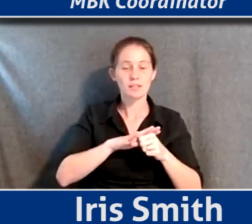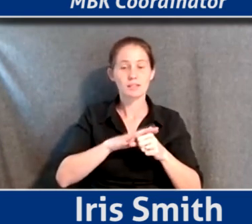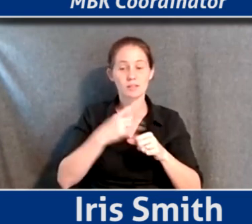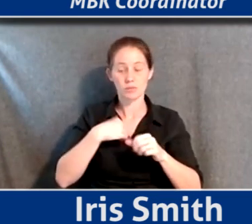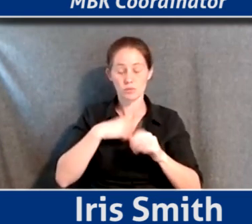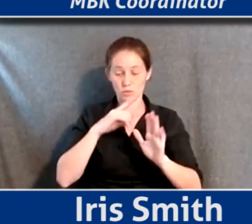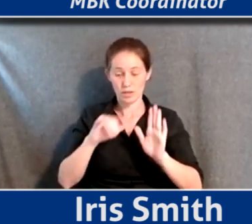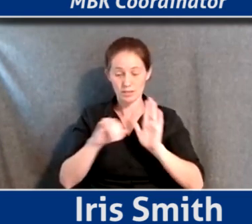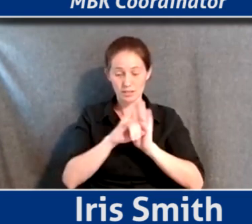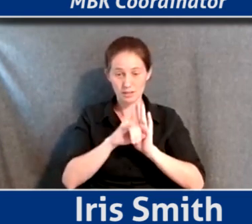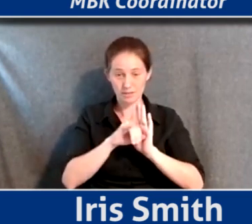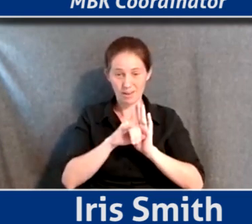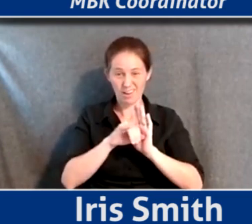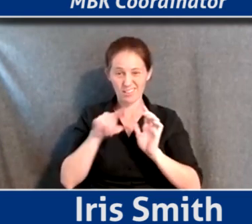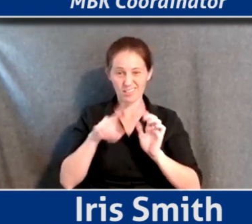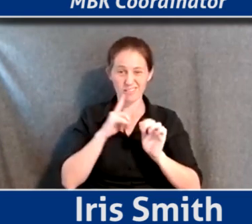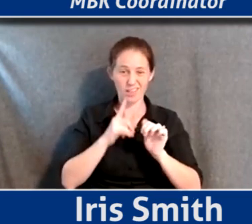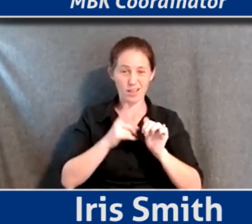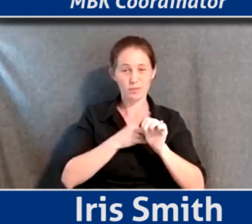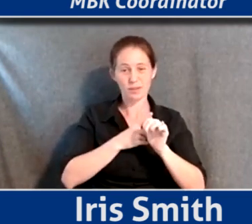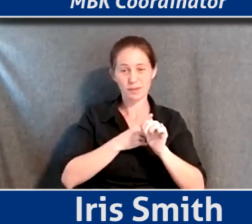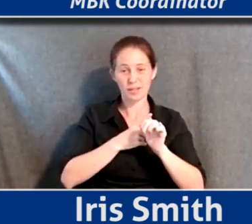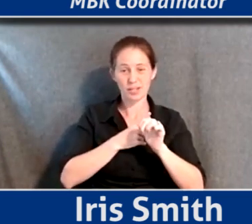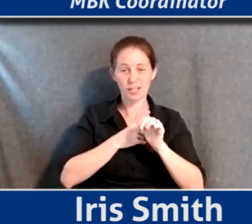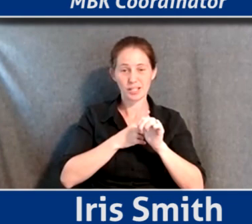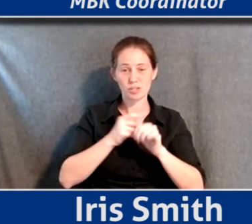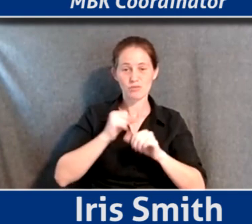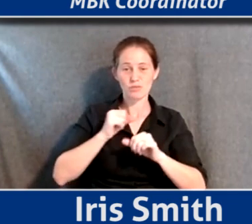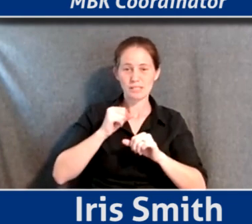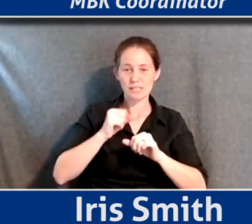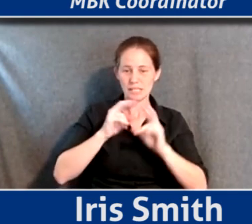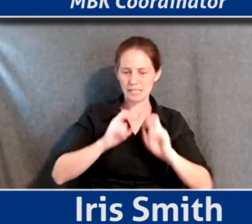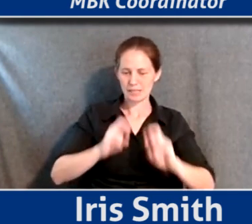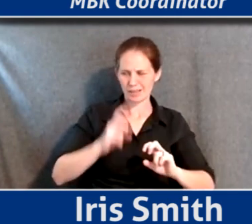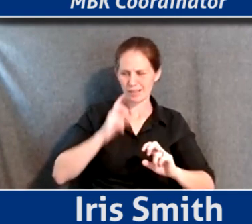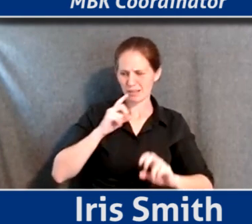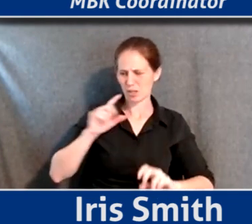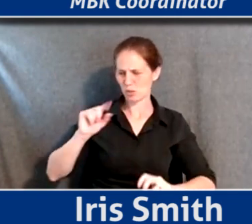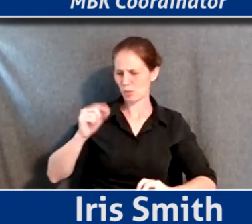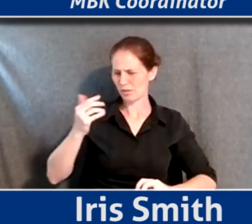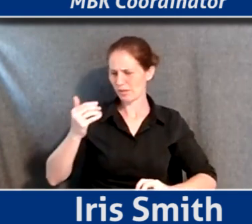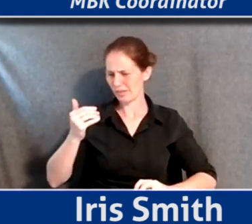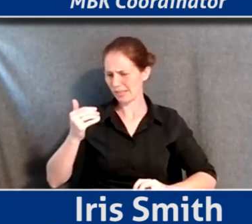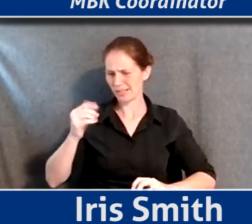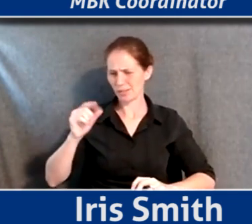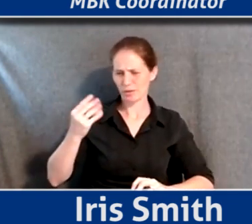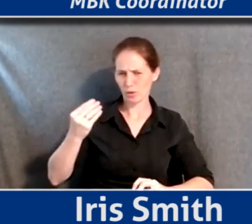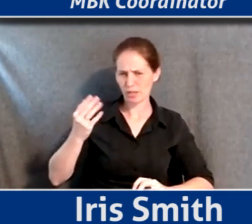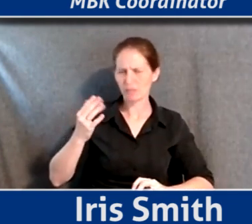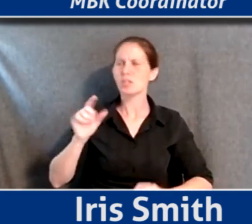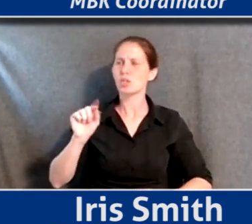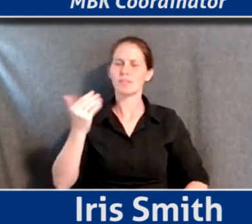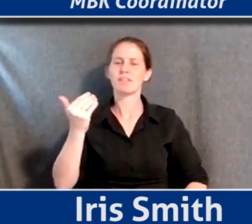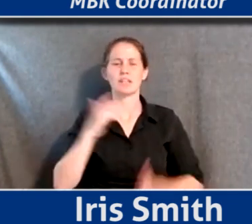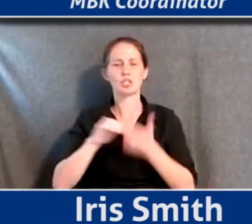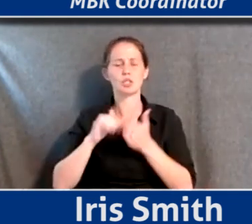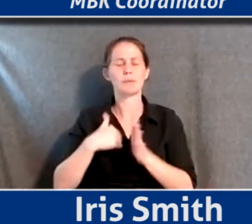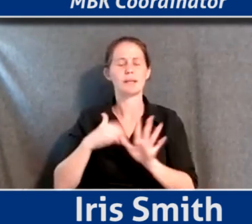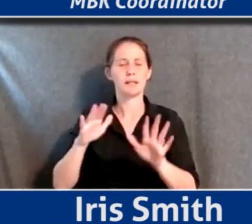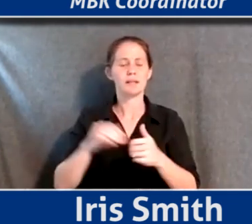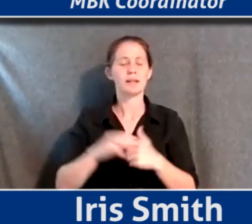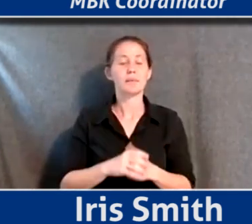identified in that preliminary resilience assessment back in, what was it, 2014, 2015, Rebecca – 2015, excuse me –